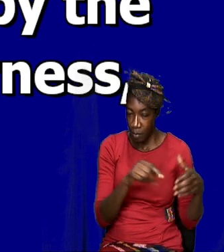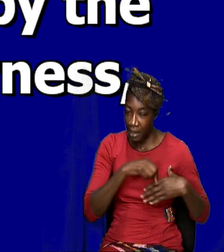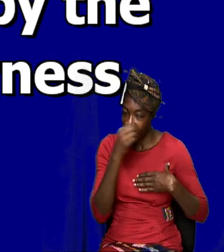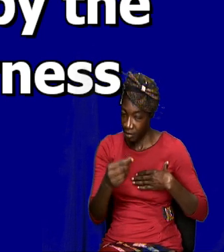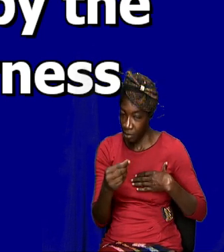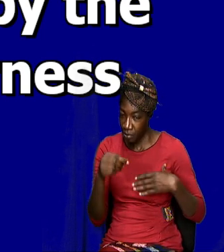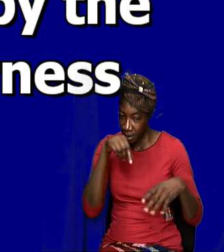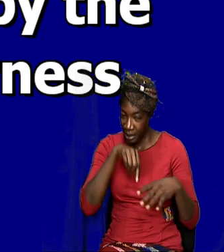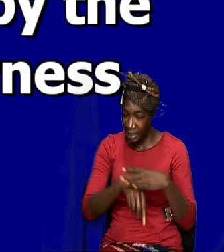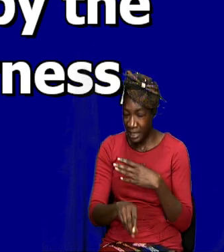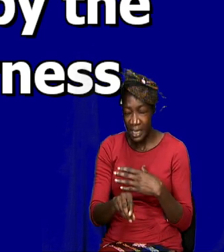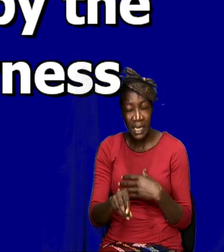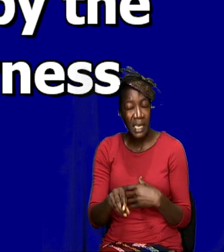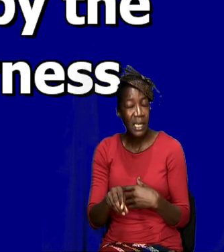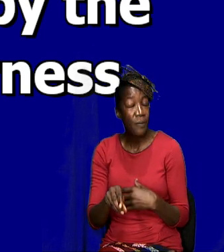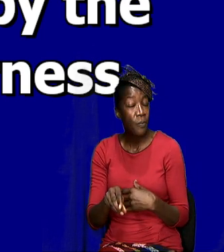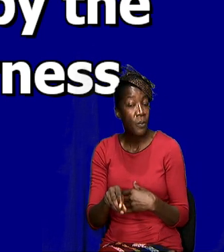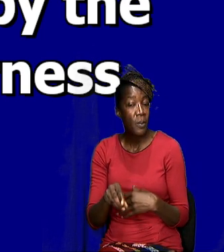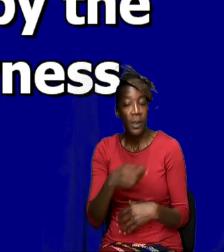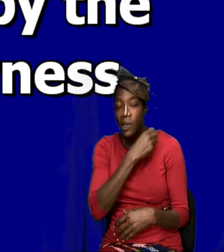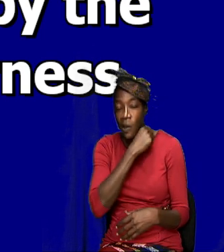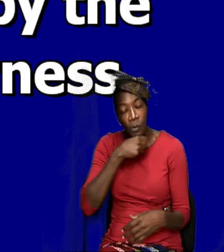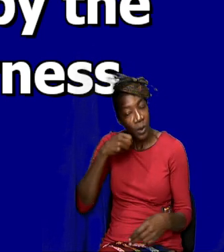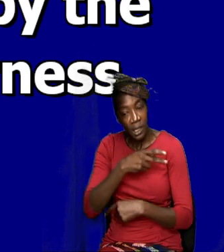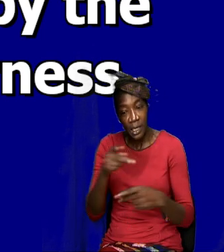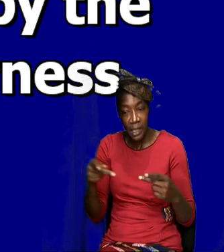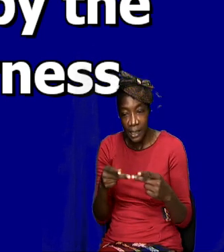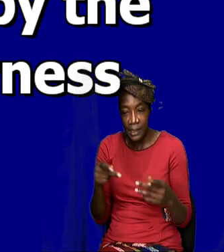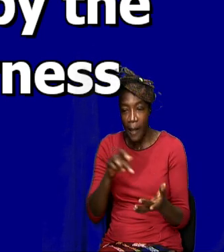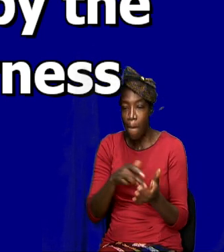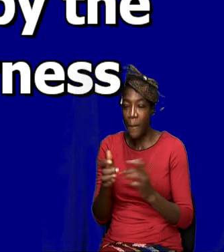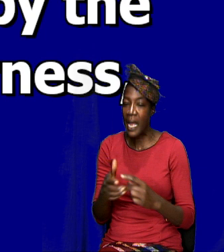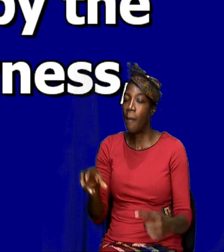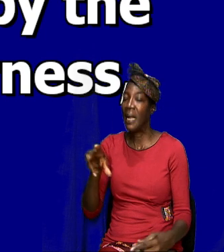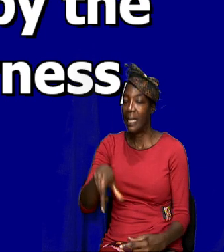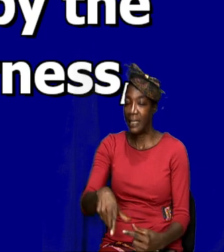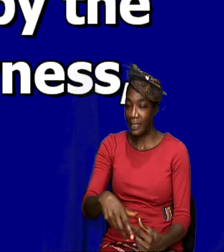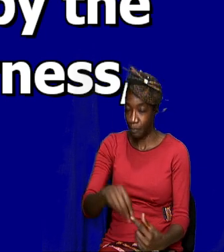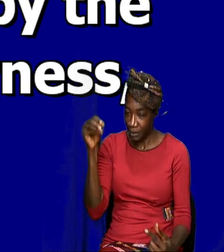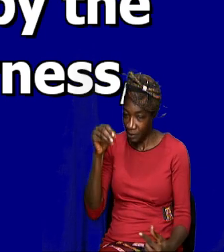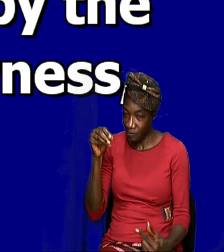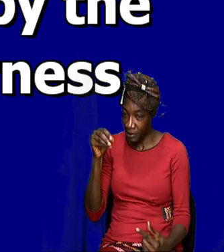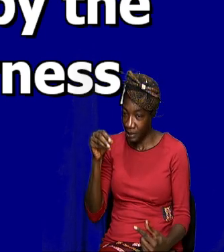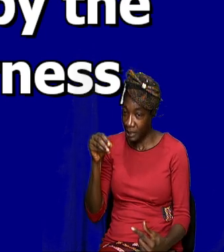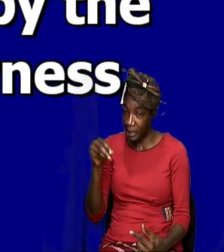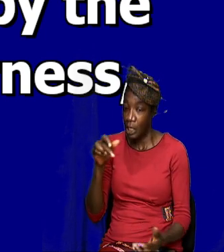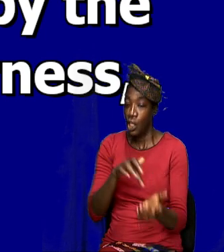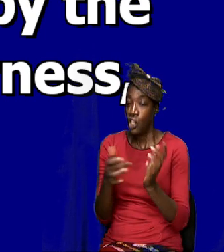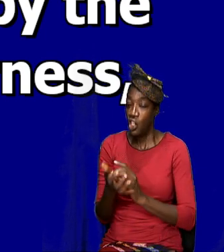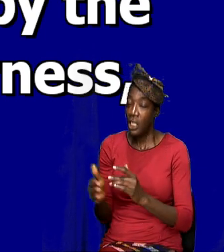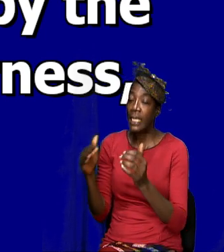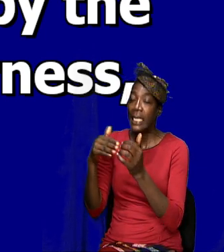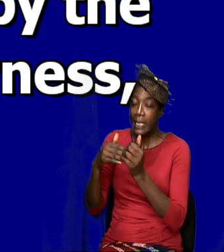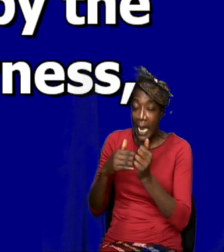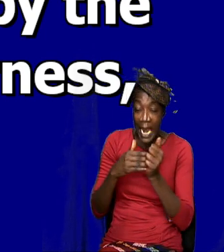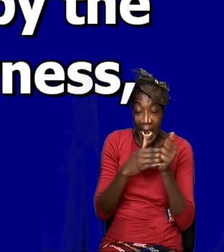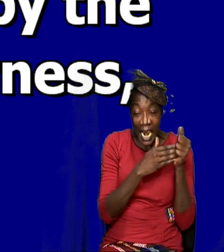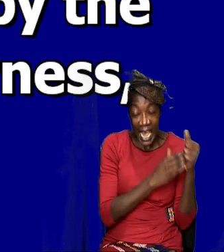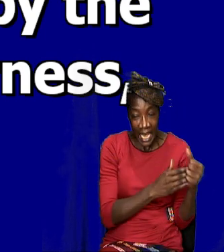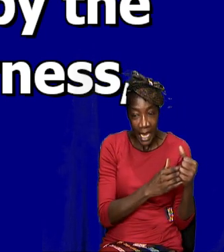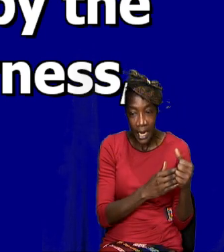So, notice the Bible is very specific. The Bible said he was led by the Spirit